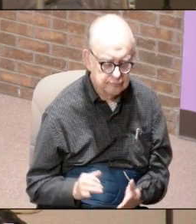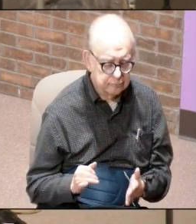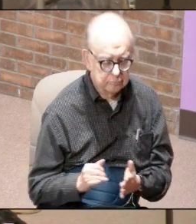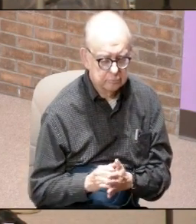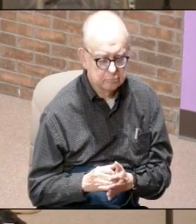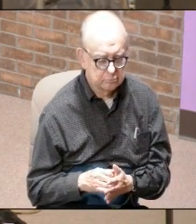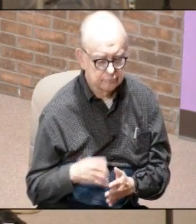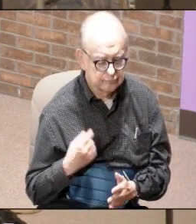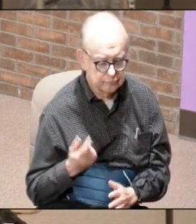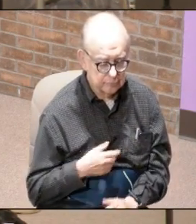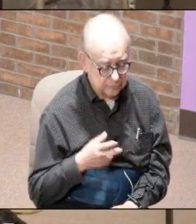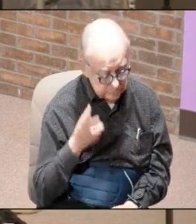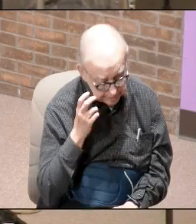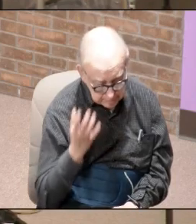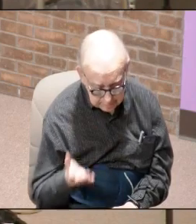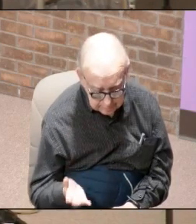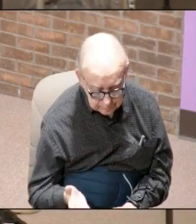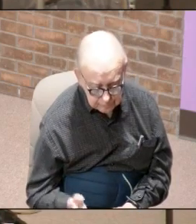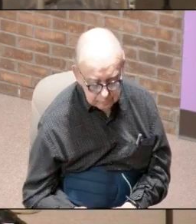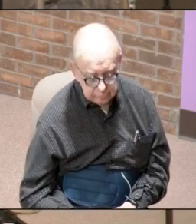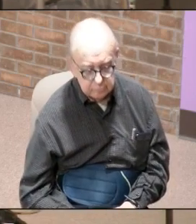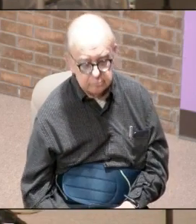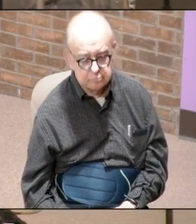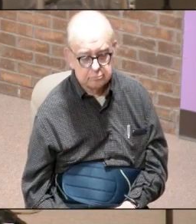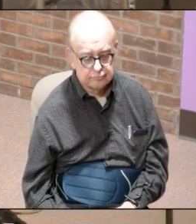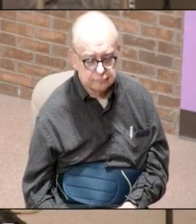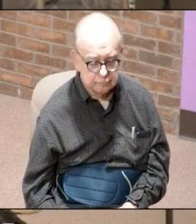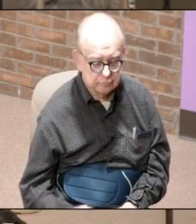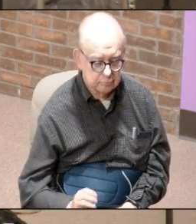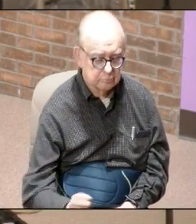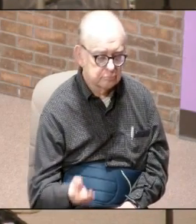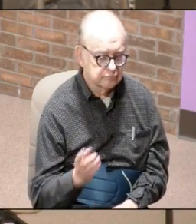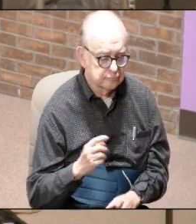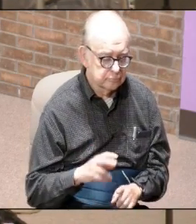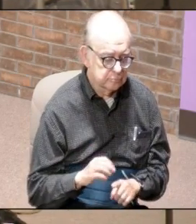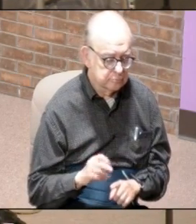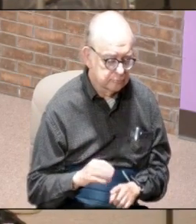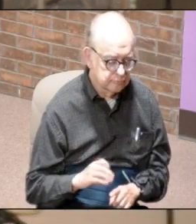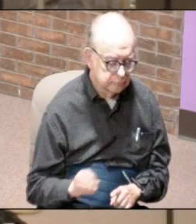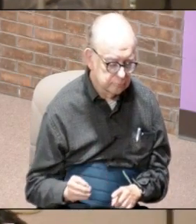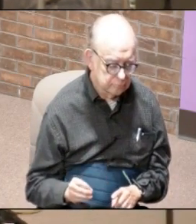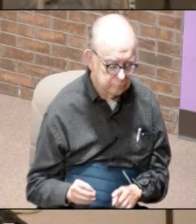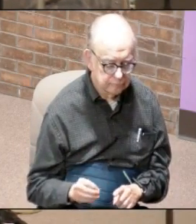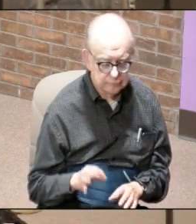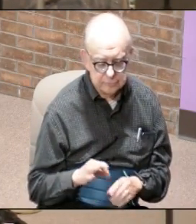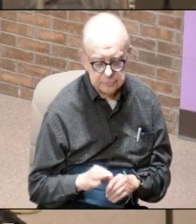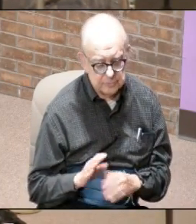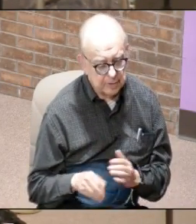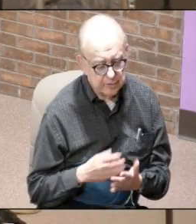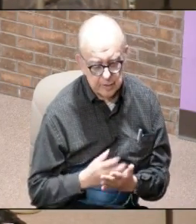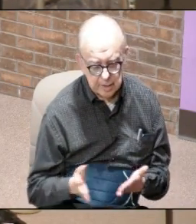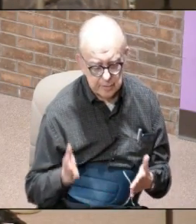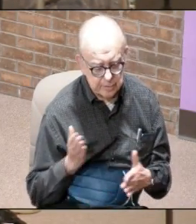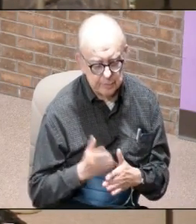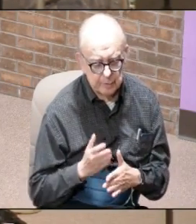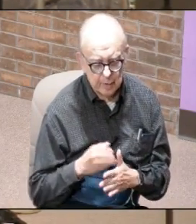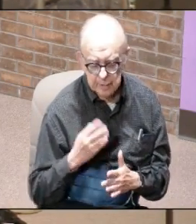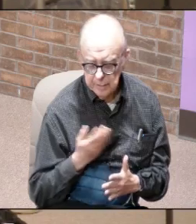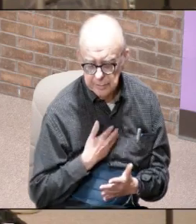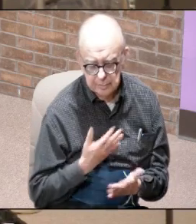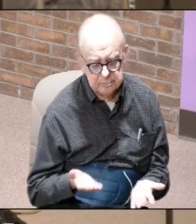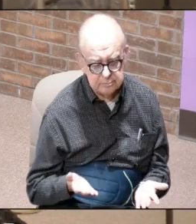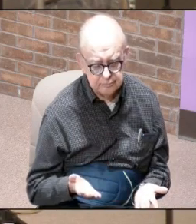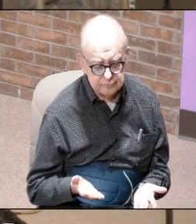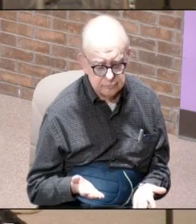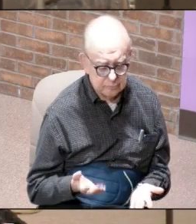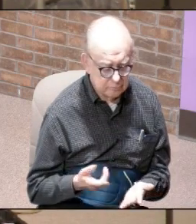that we're hearing again the pandemic the death the destruction the election who's going to do this who's going to